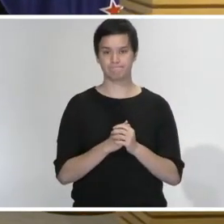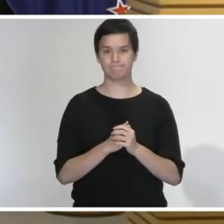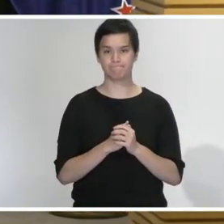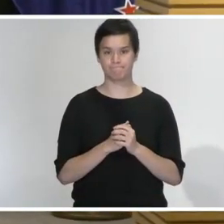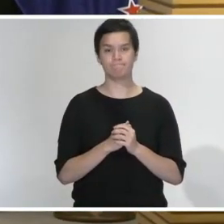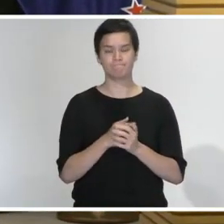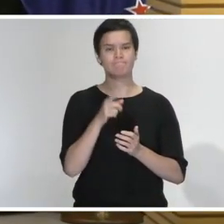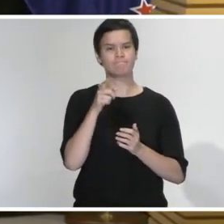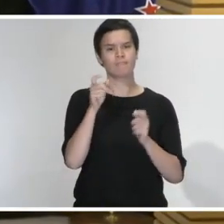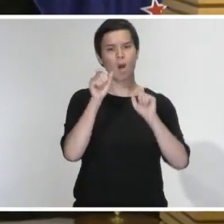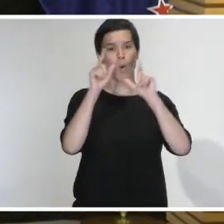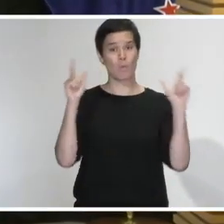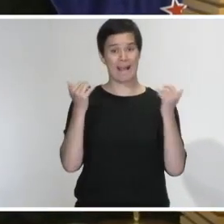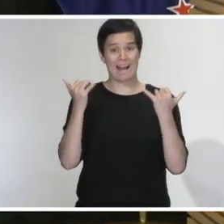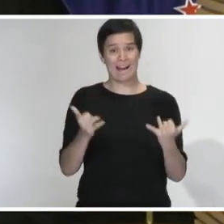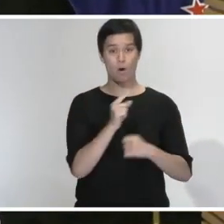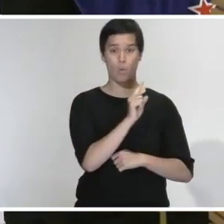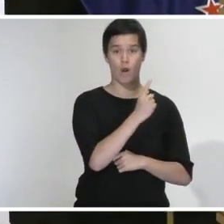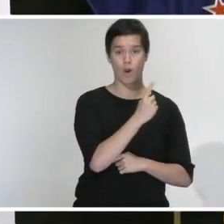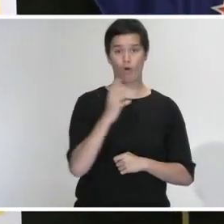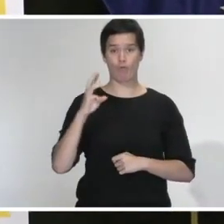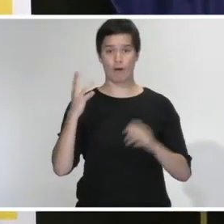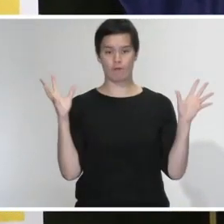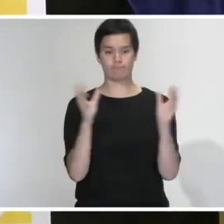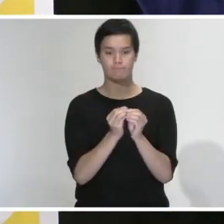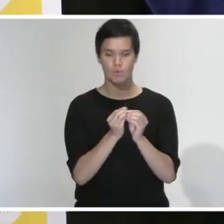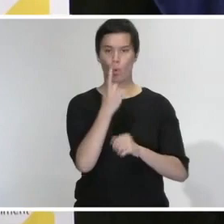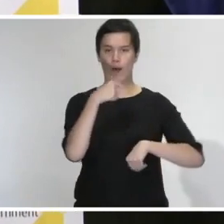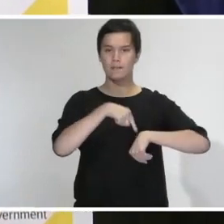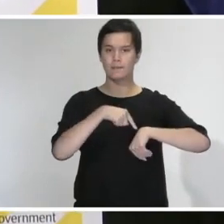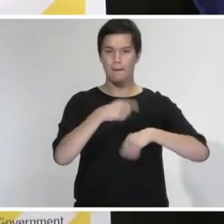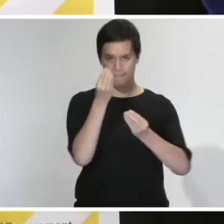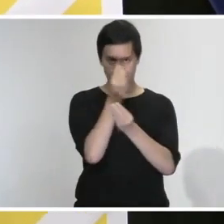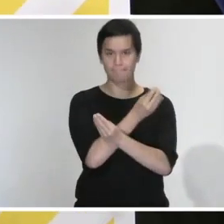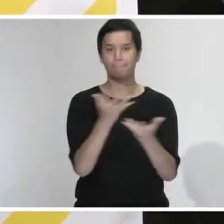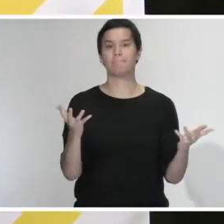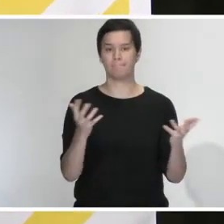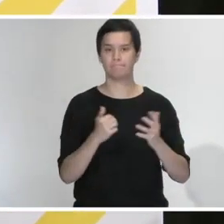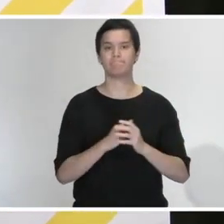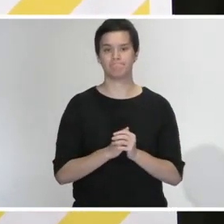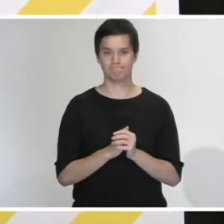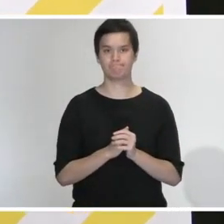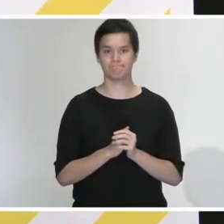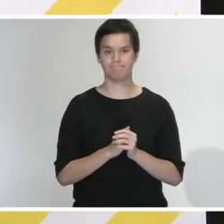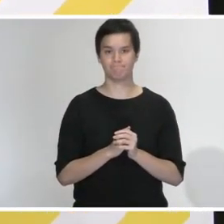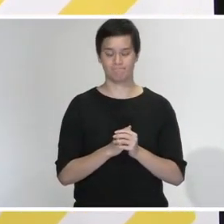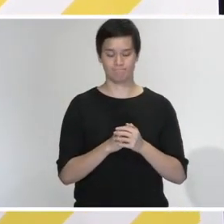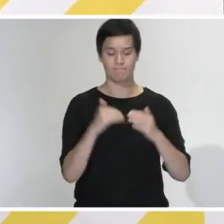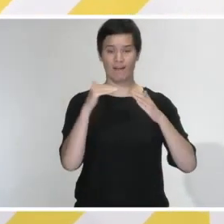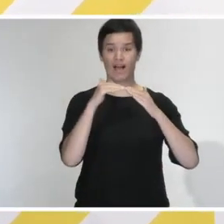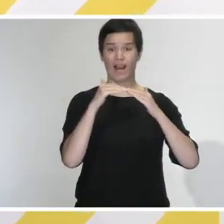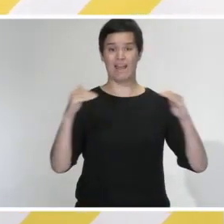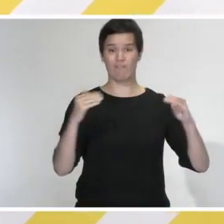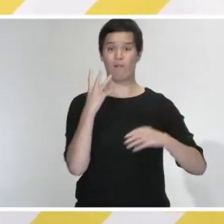a combined press conference that simply as we transition from really the early stages of Alert Level 4 and